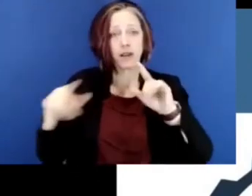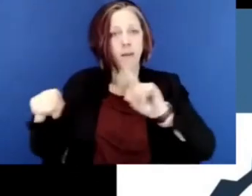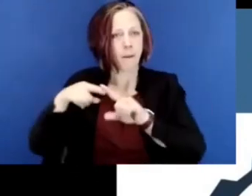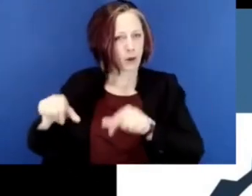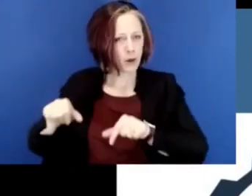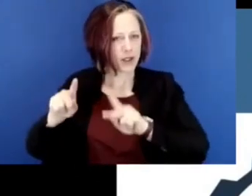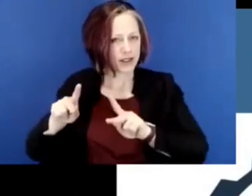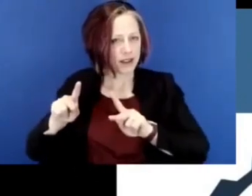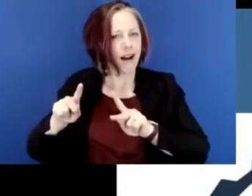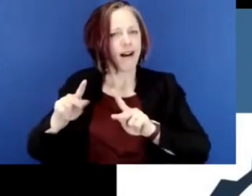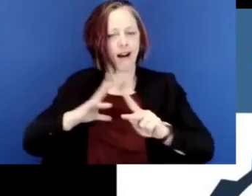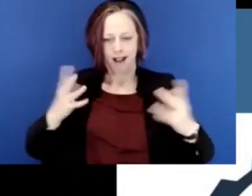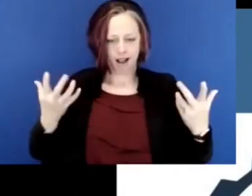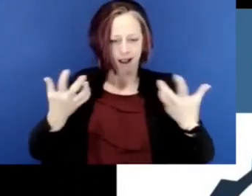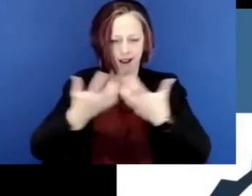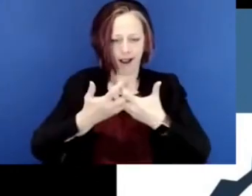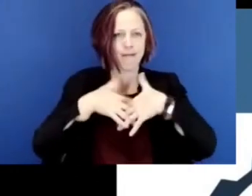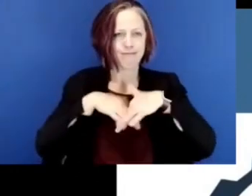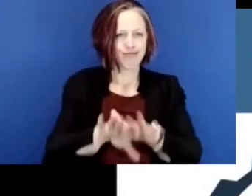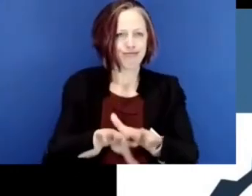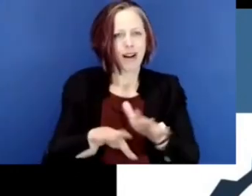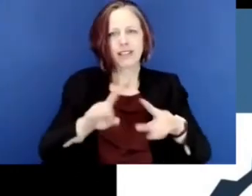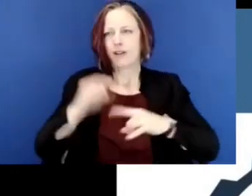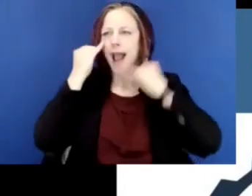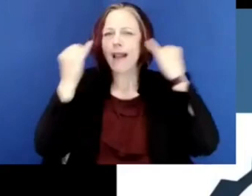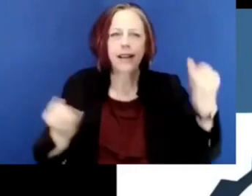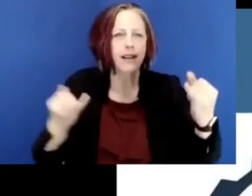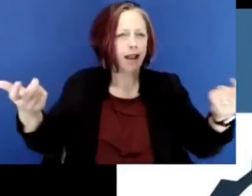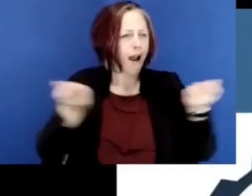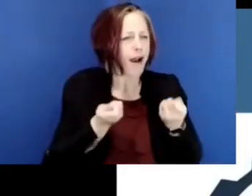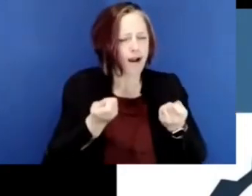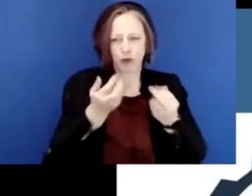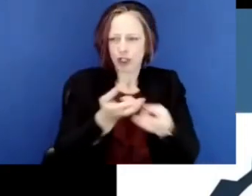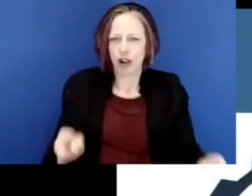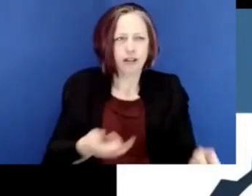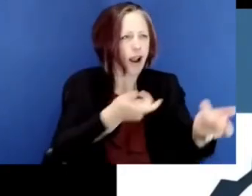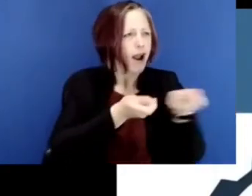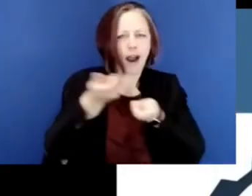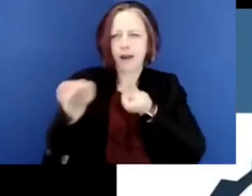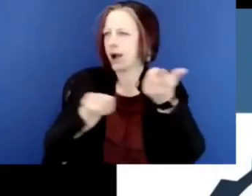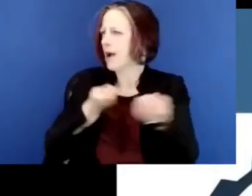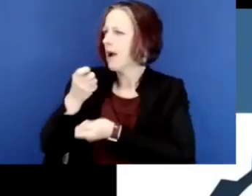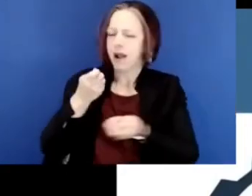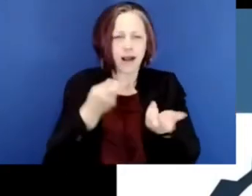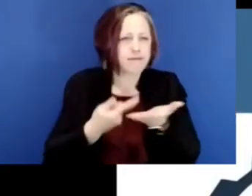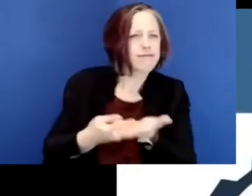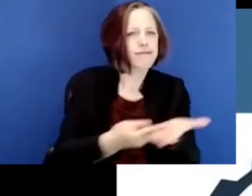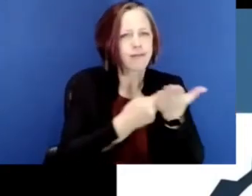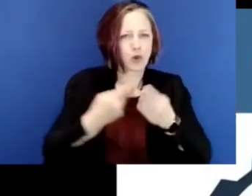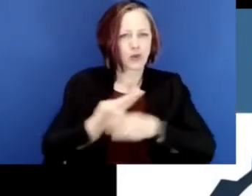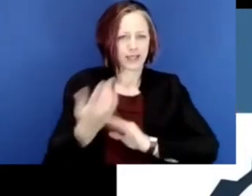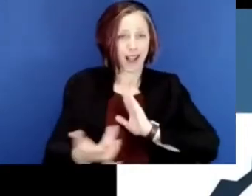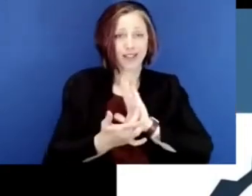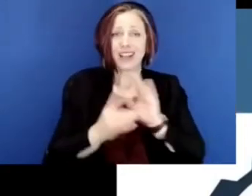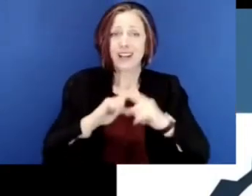and opportunities to connect with ideas, research, other people, and interact using